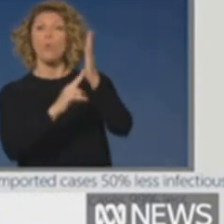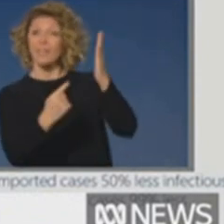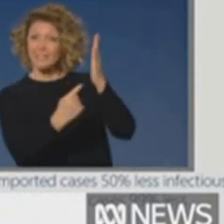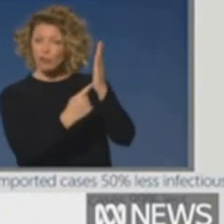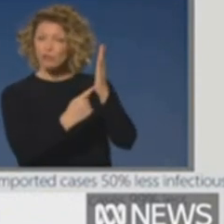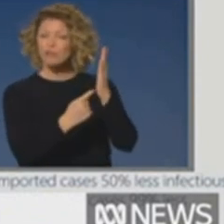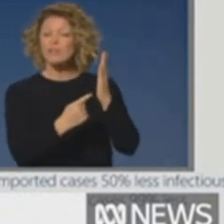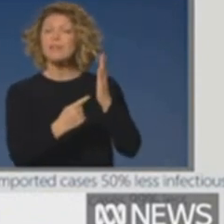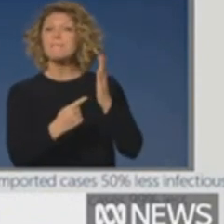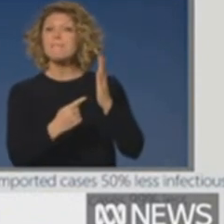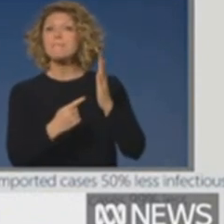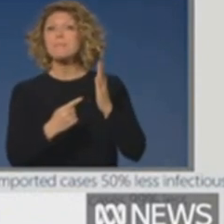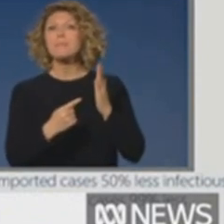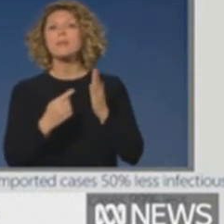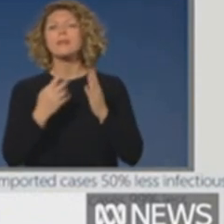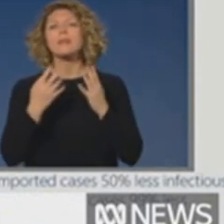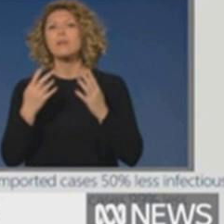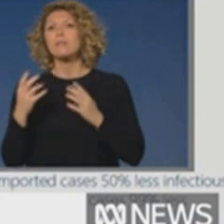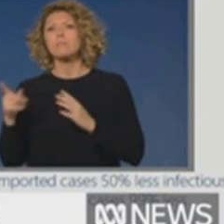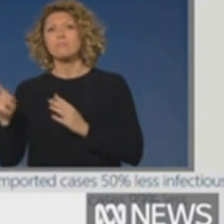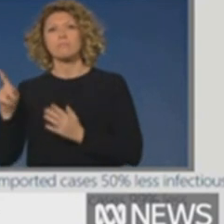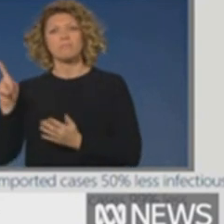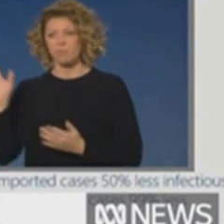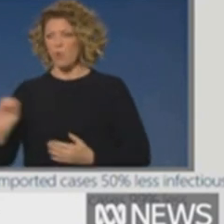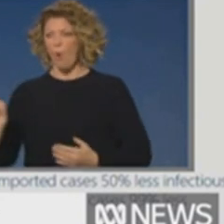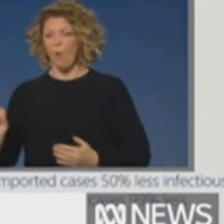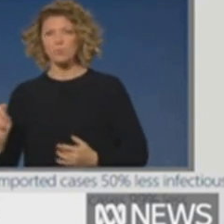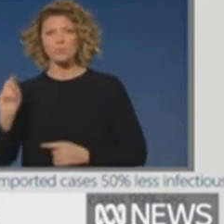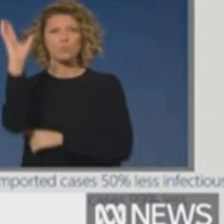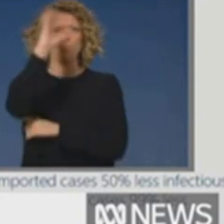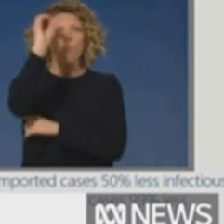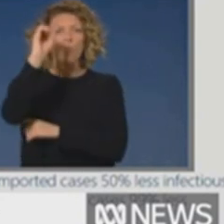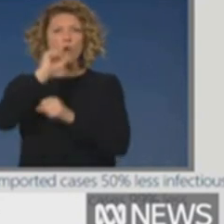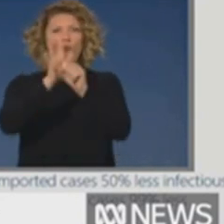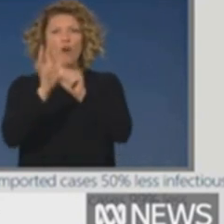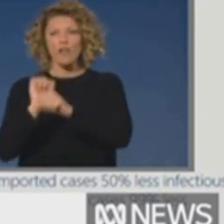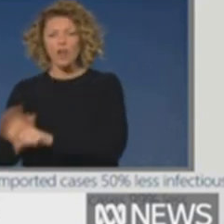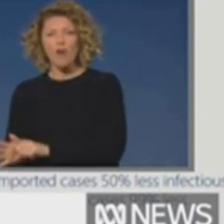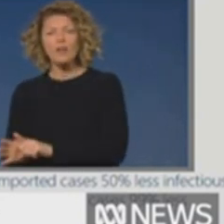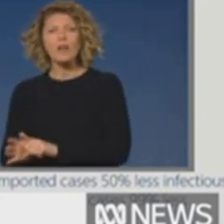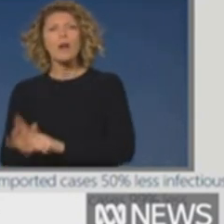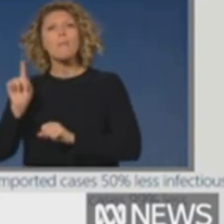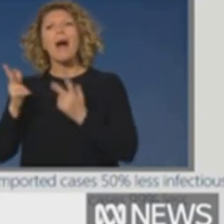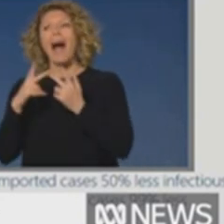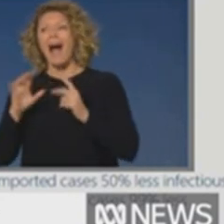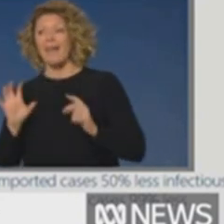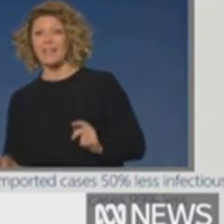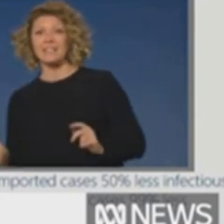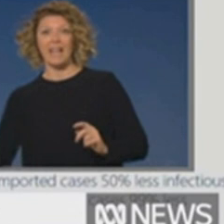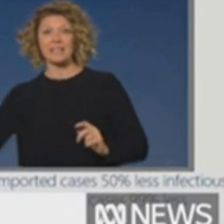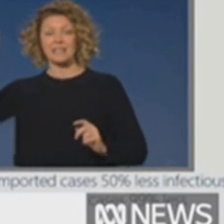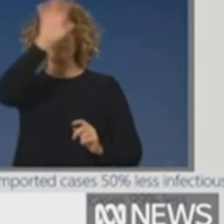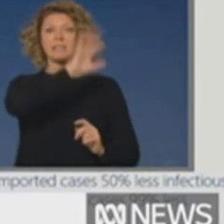had a badge of honour by dropping off by not having any cases. But the case numbers in every other jurisdiction